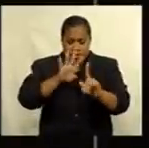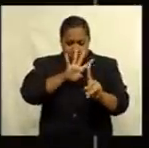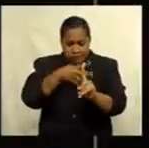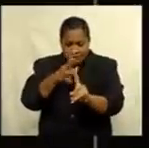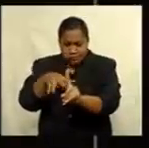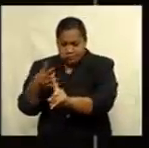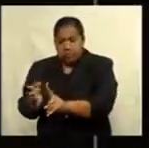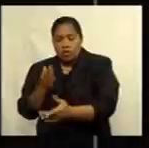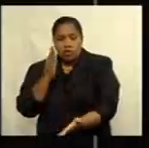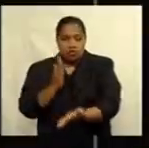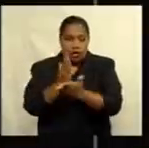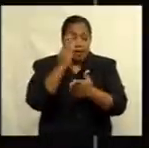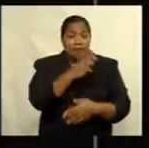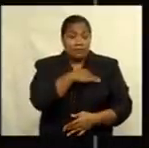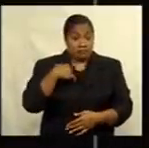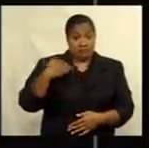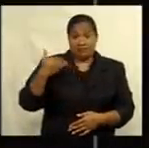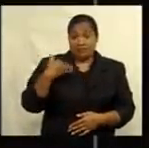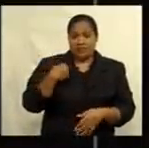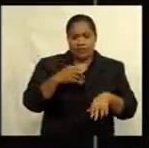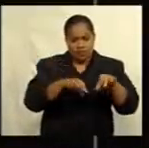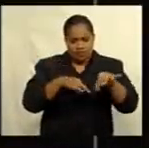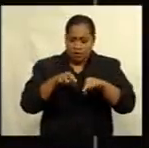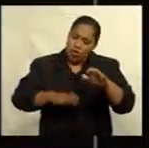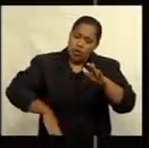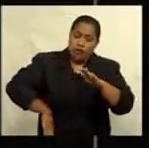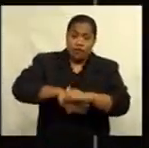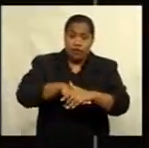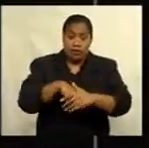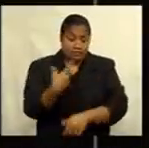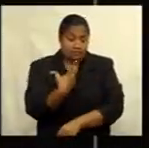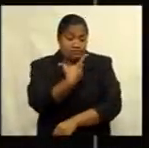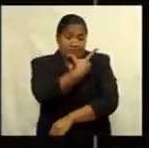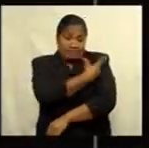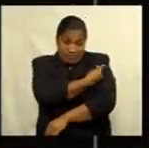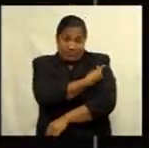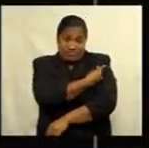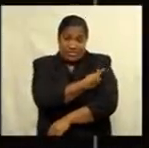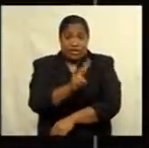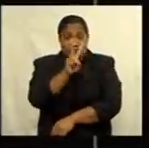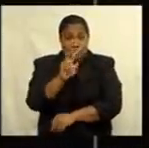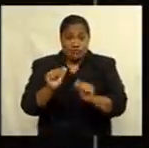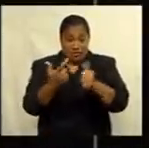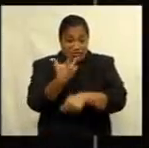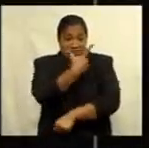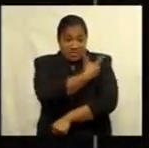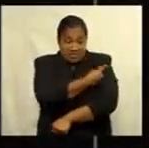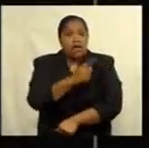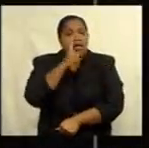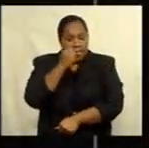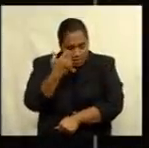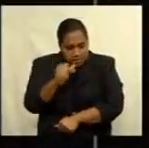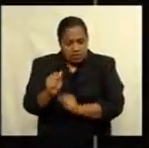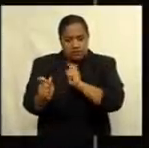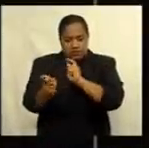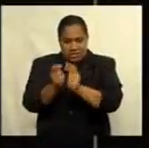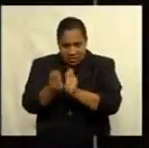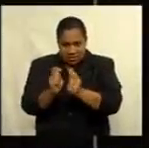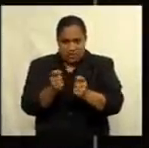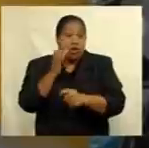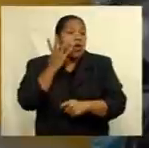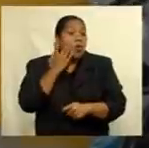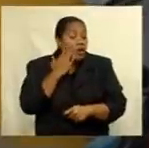of Health has plans where fully vaccinated individuals could still be tested when and where required, Christiana Uluwai